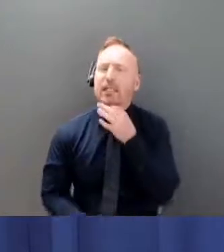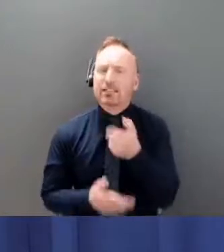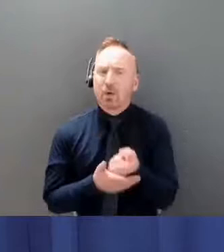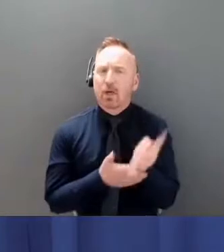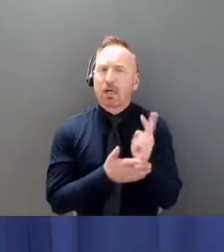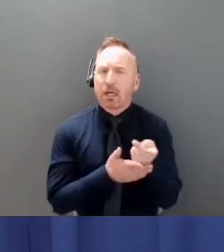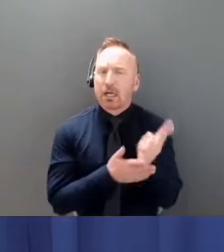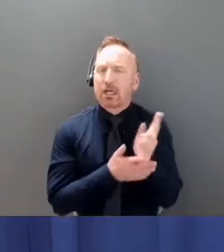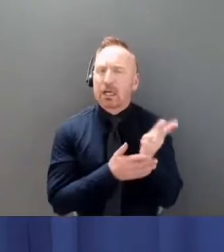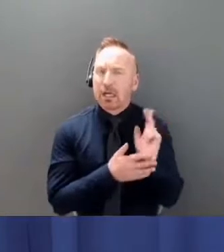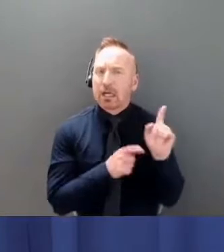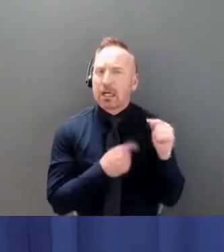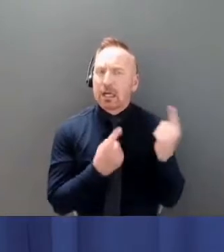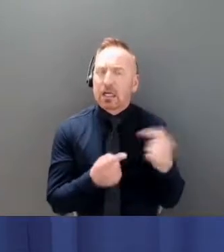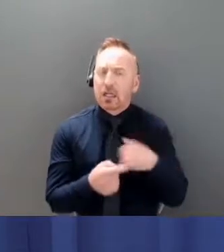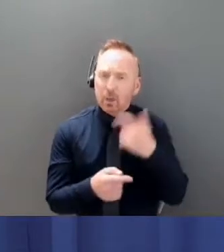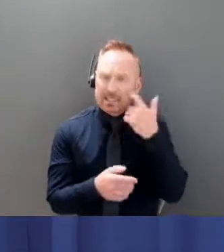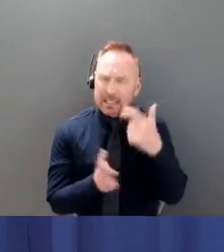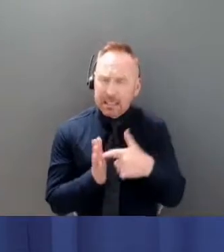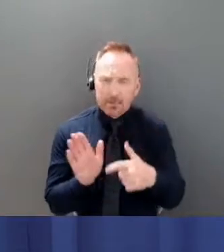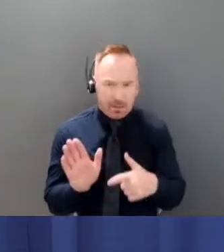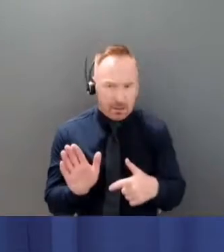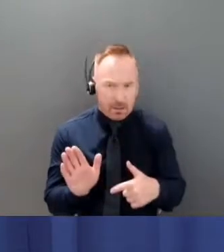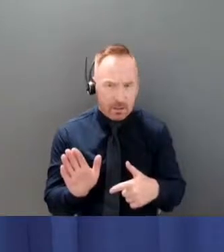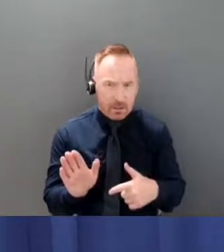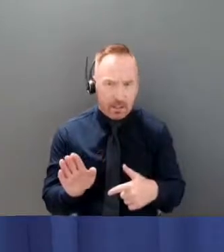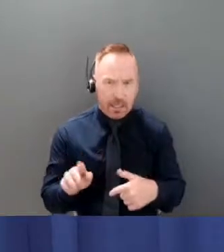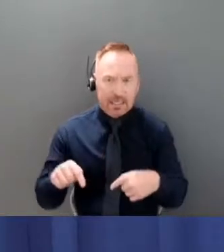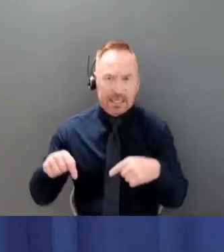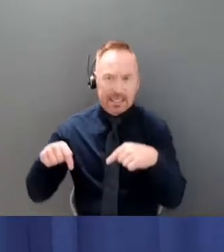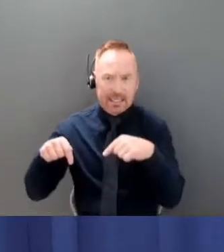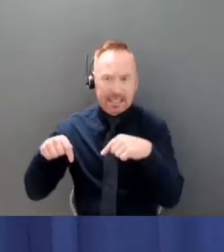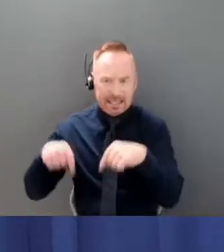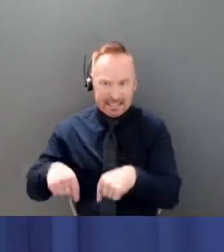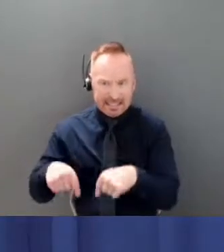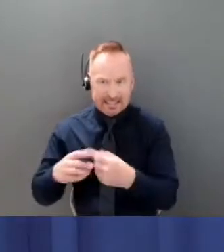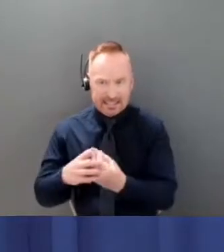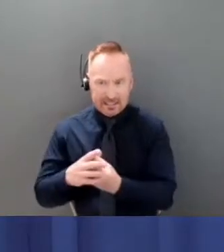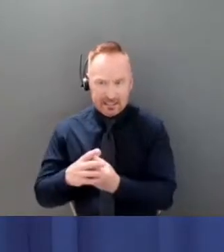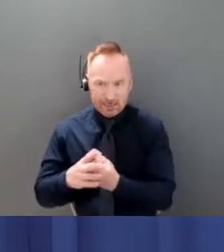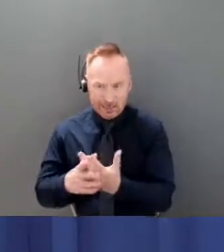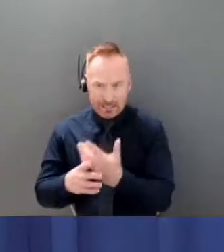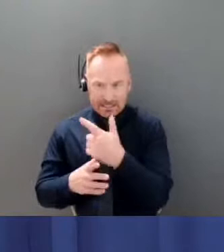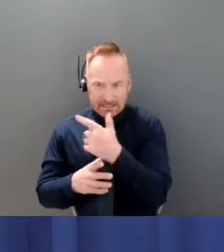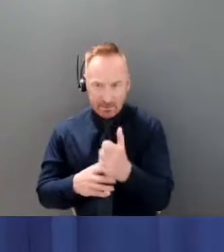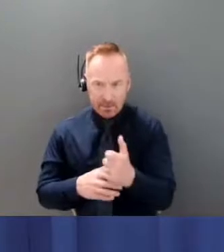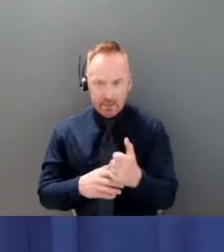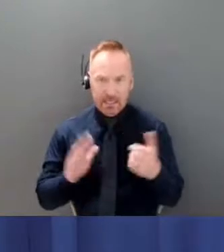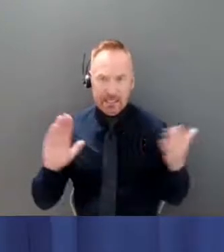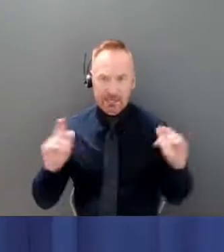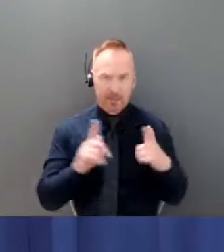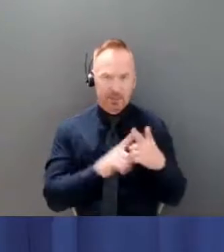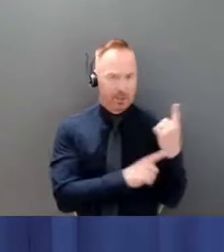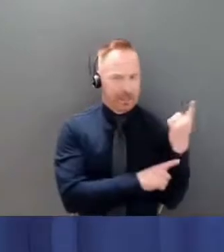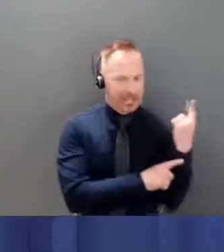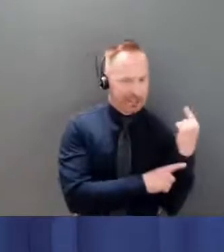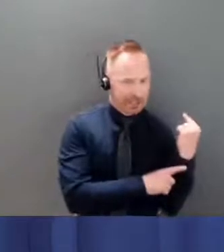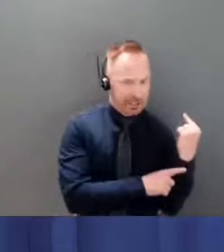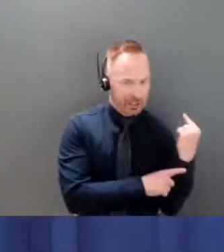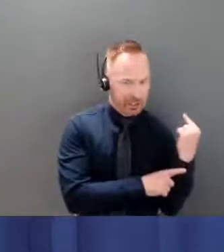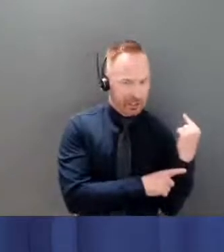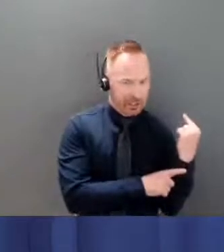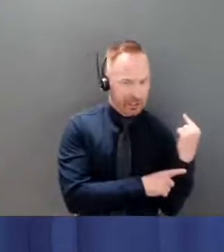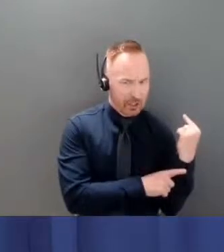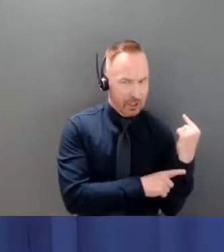as to what the big difference between this spring and early summer has been as compared to last year you know people being people uh